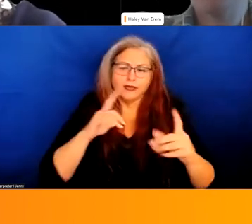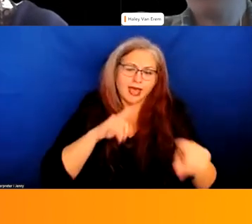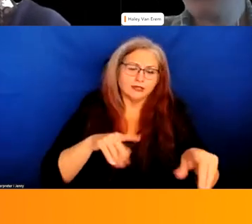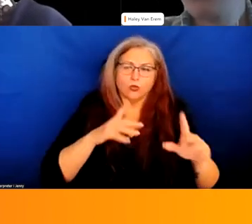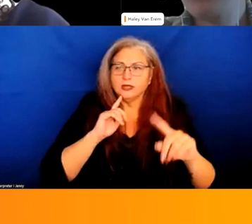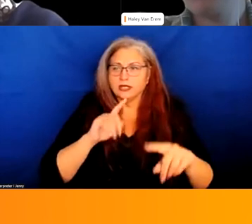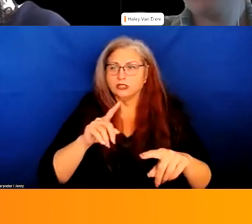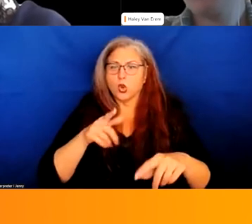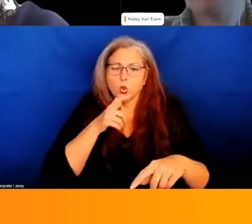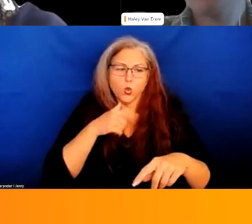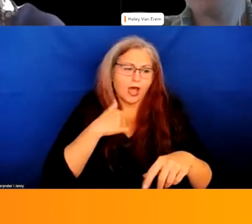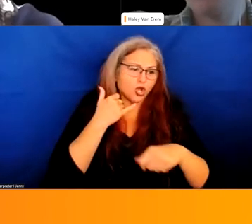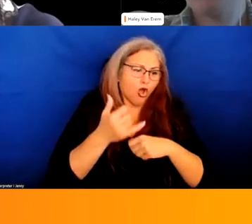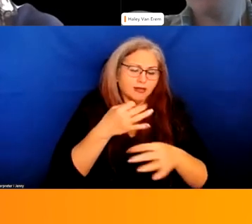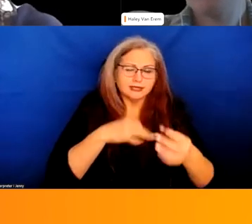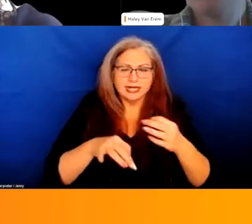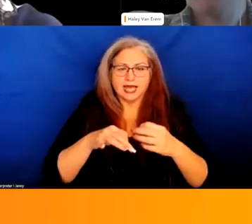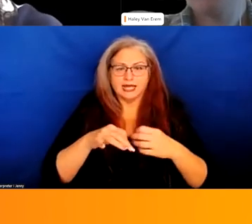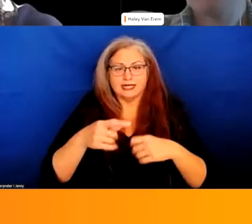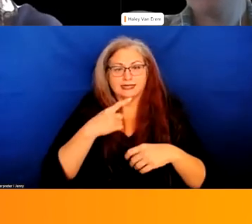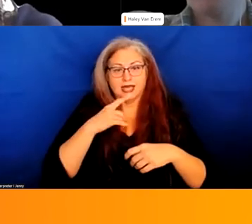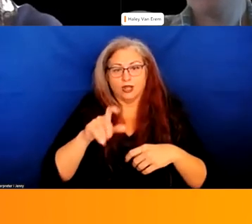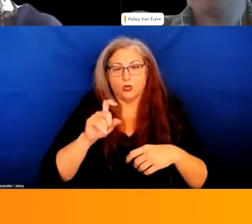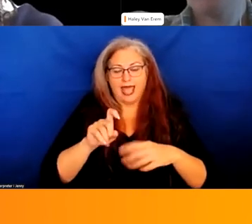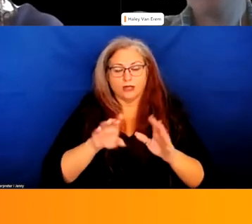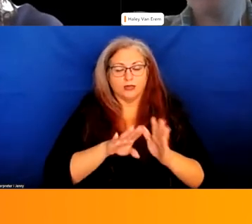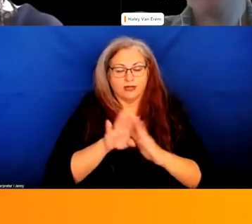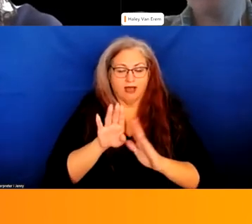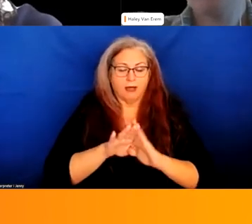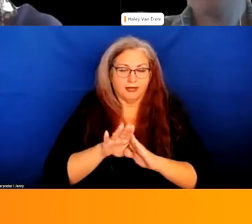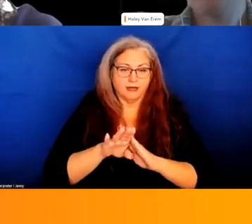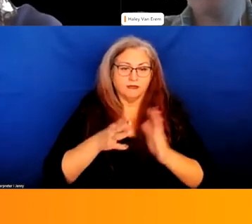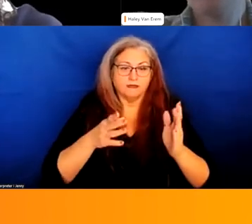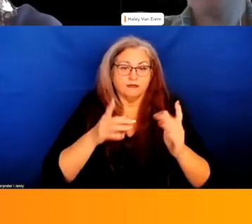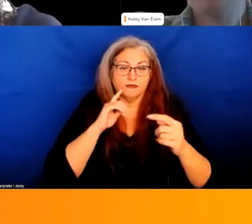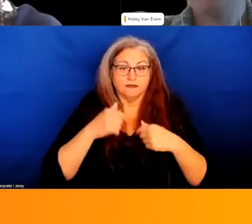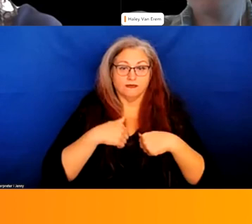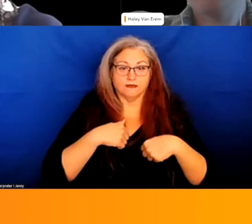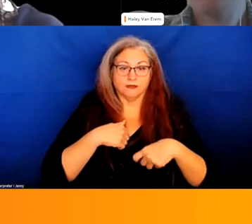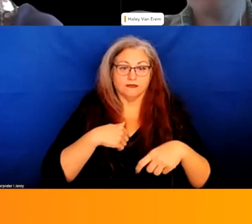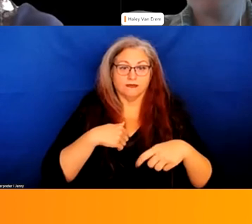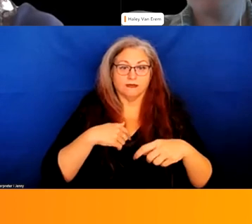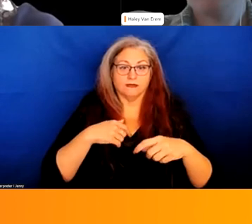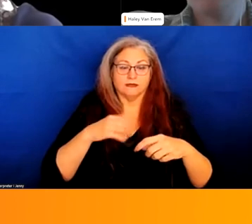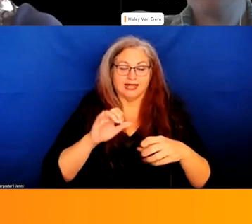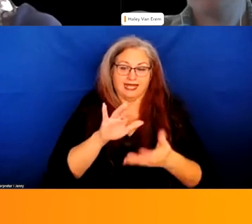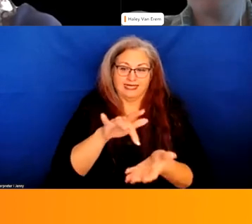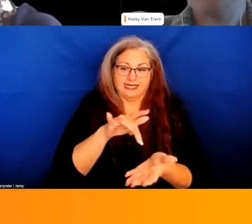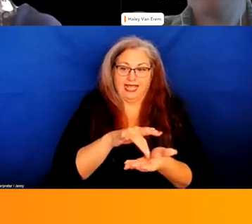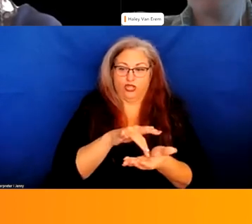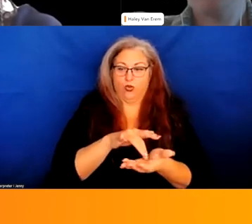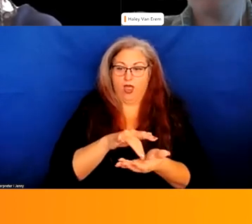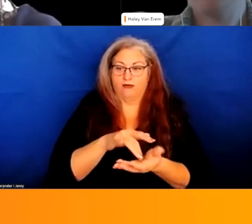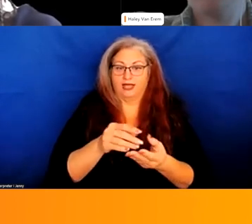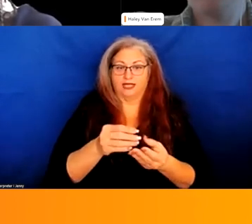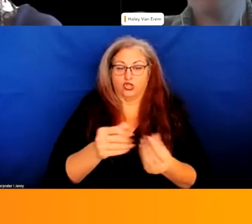who should i call and stay and it's like we have to develop that um and so for me the the center of the solution is